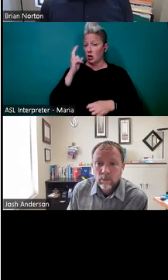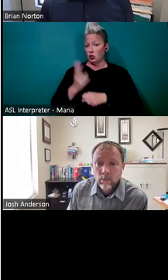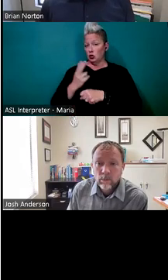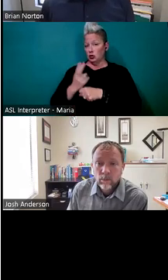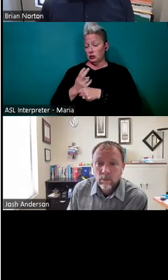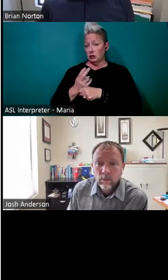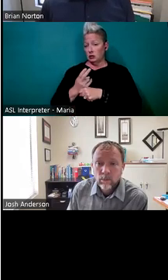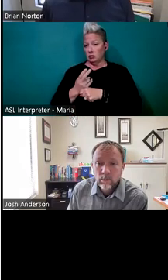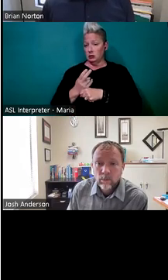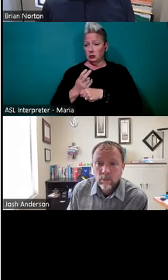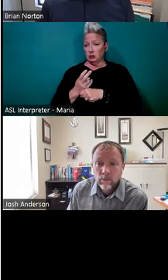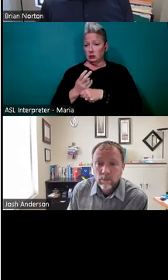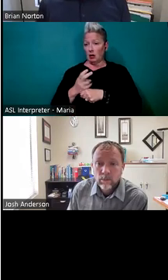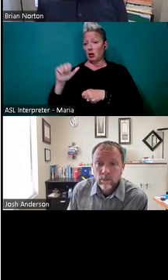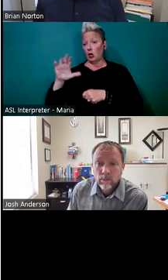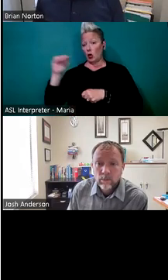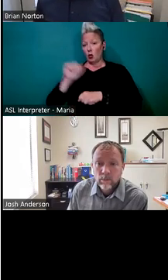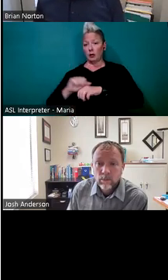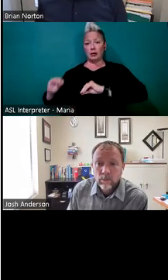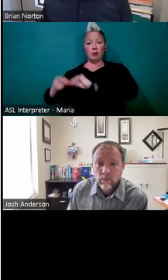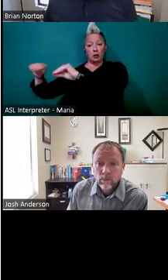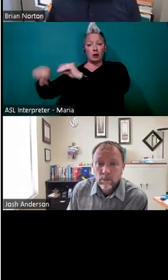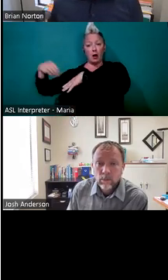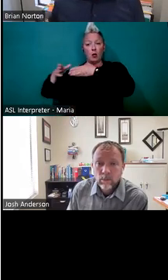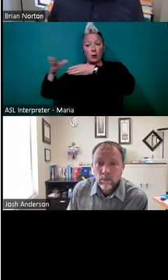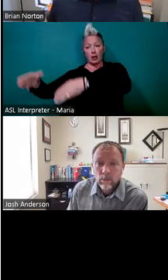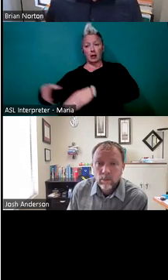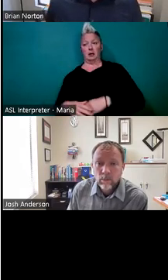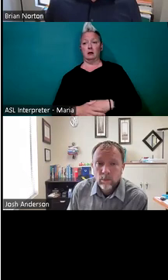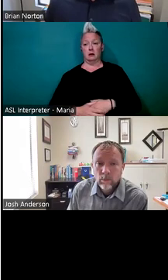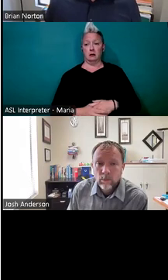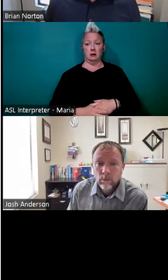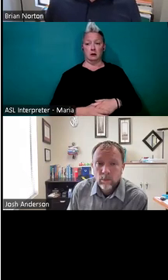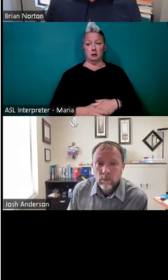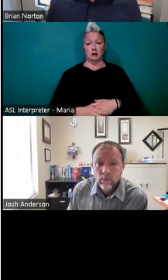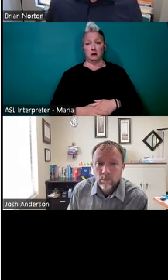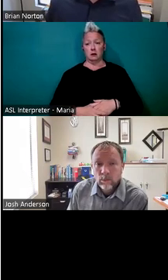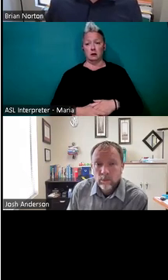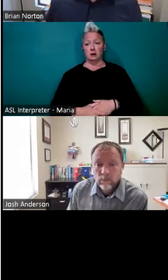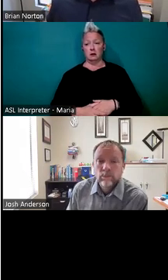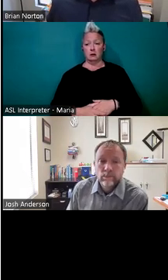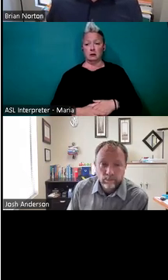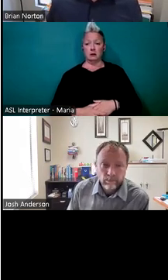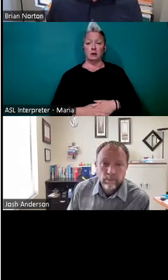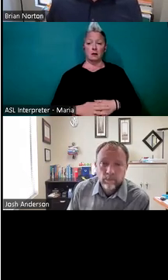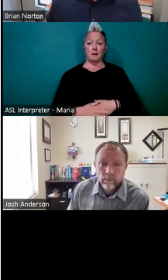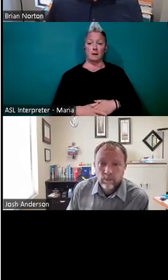another coworker or whatnot, it's easy to move out of the way and to be able to store away when it's, when it's in the way for those folks.